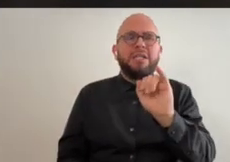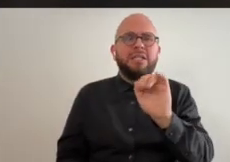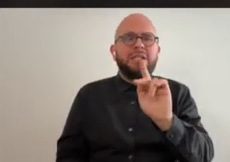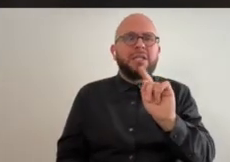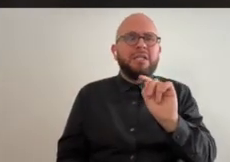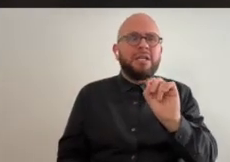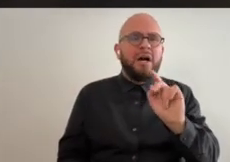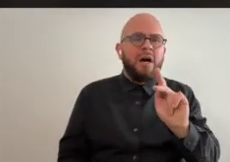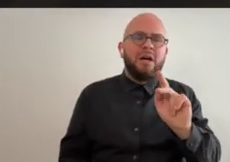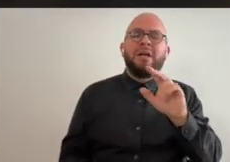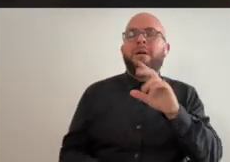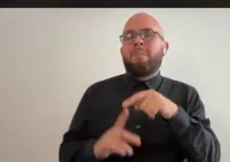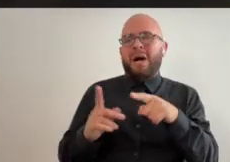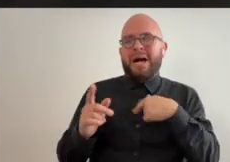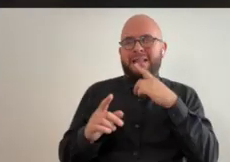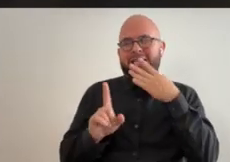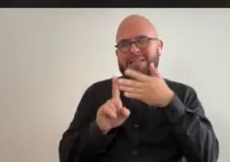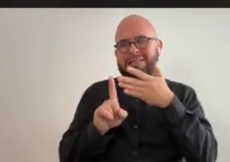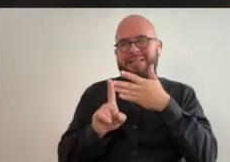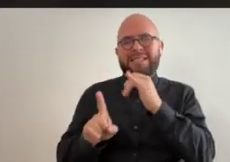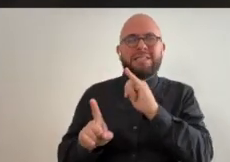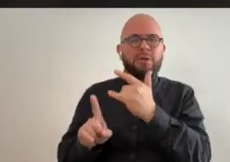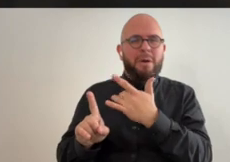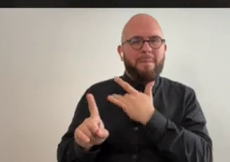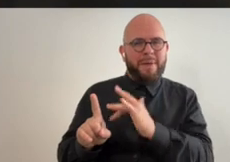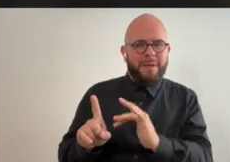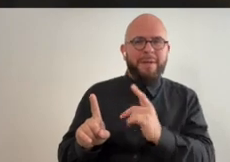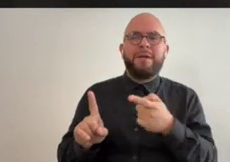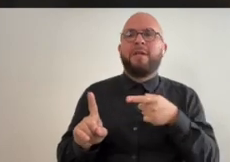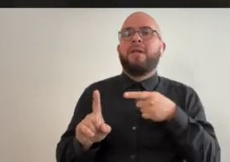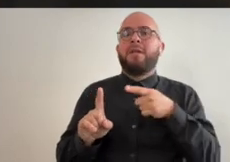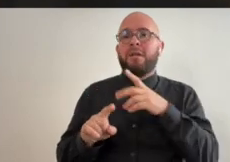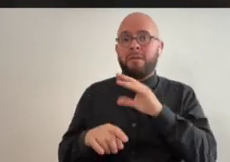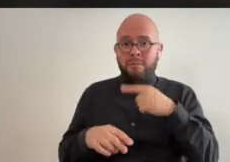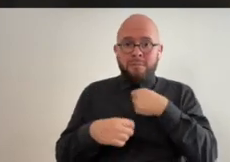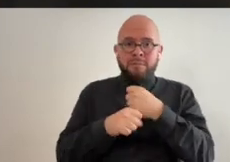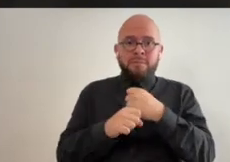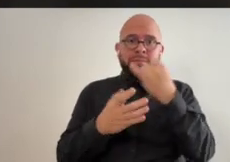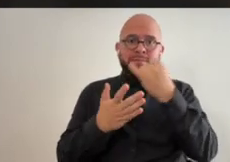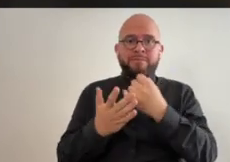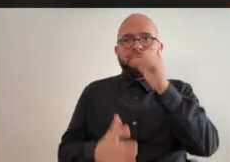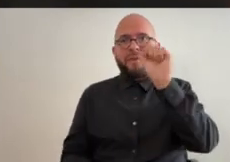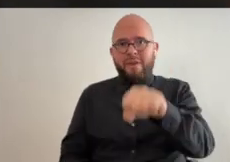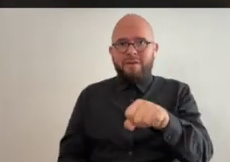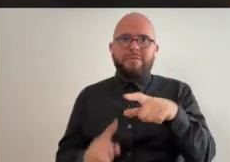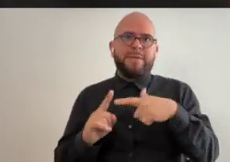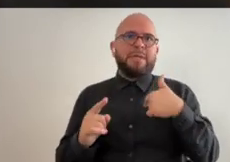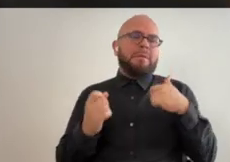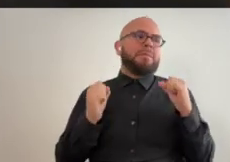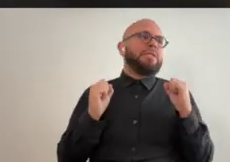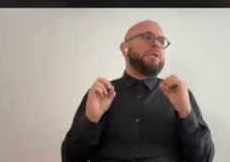use instagram mostly and i do make art but i'm so